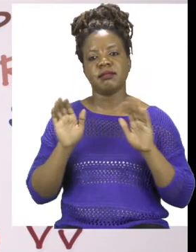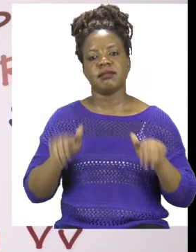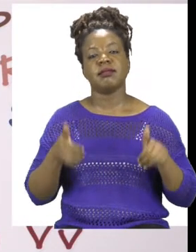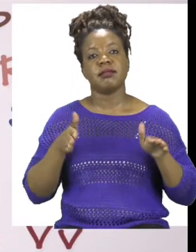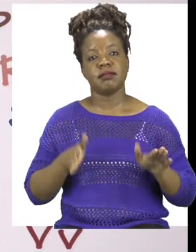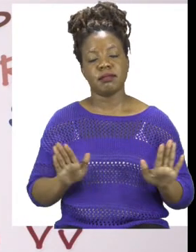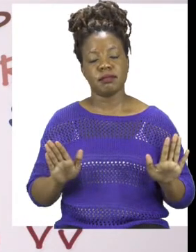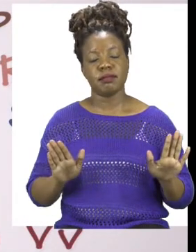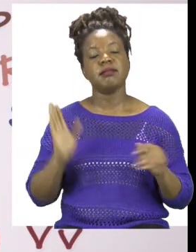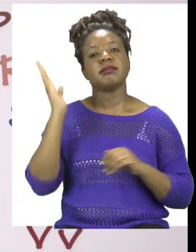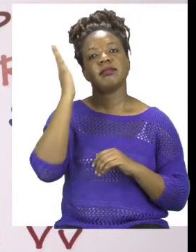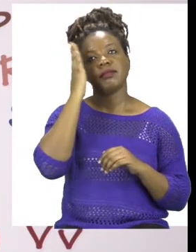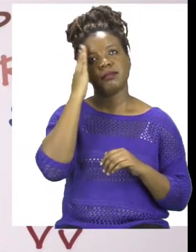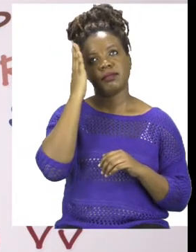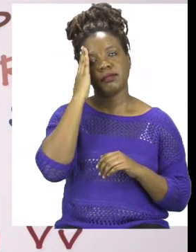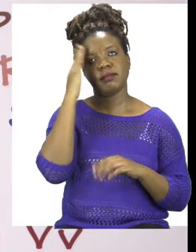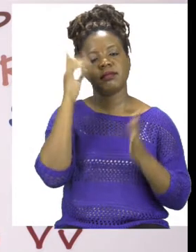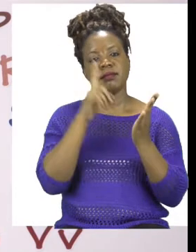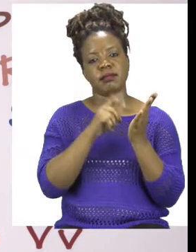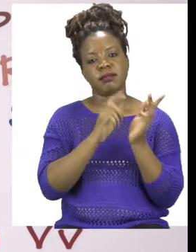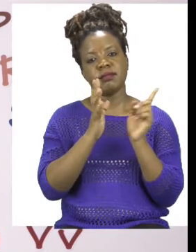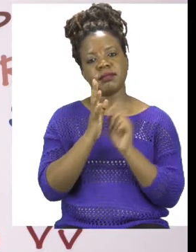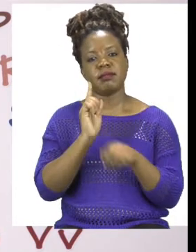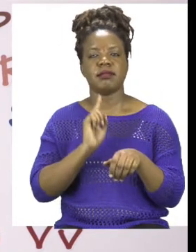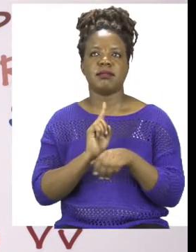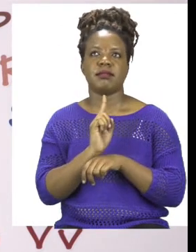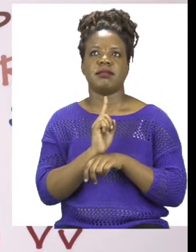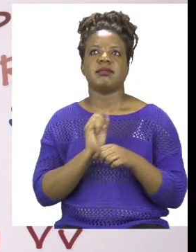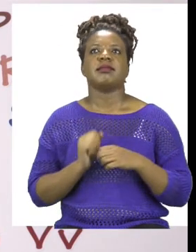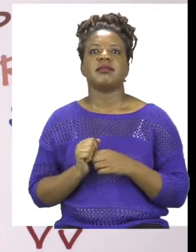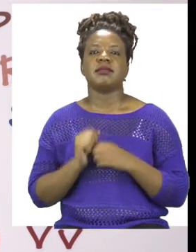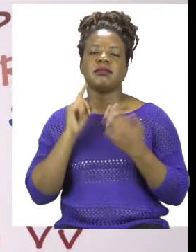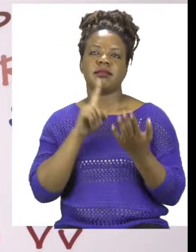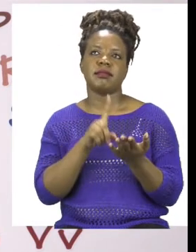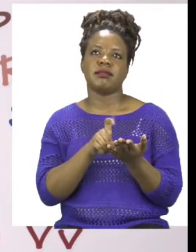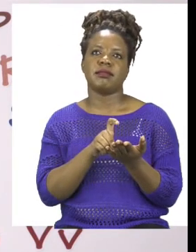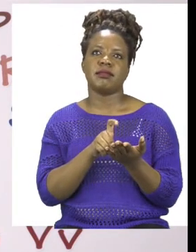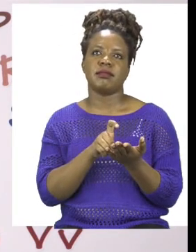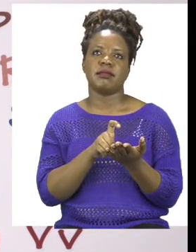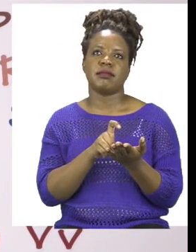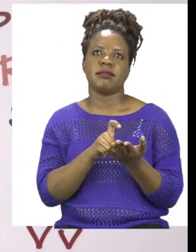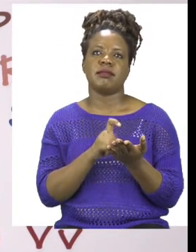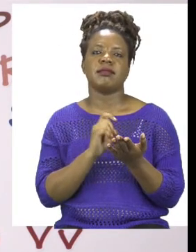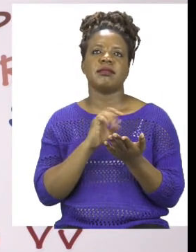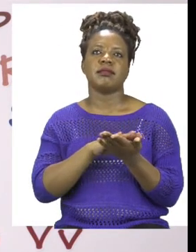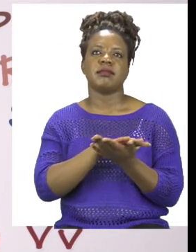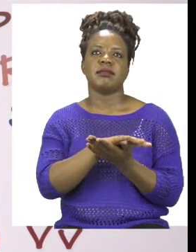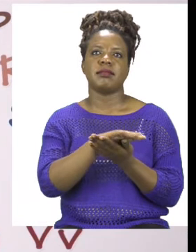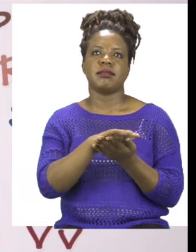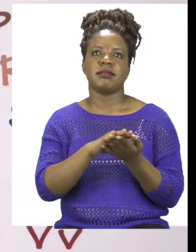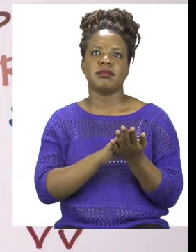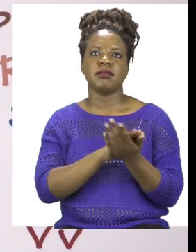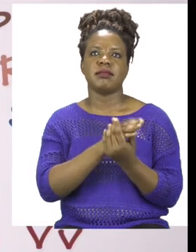that we need to sanitize. So let us take our sanitizer and carefully apply